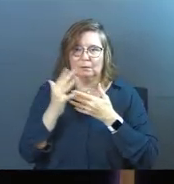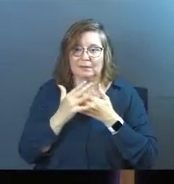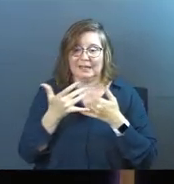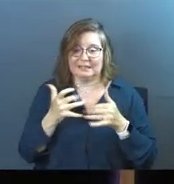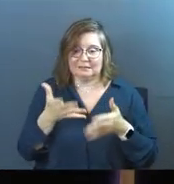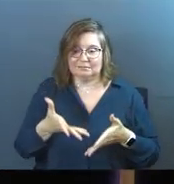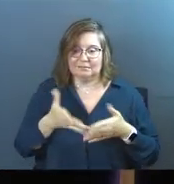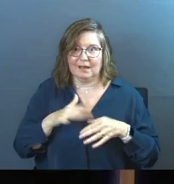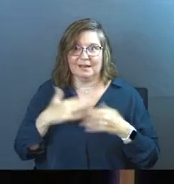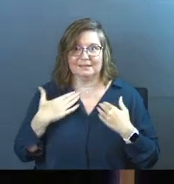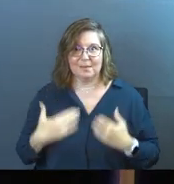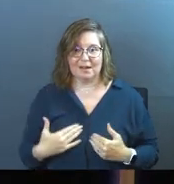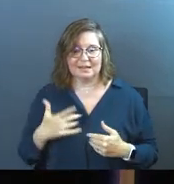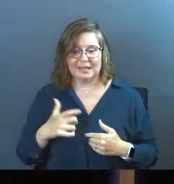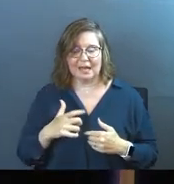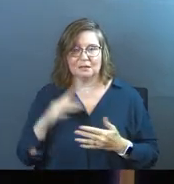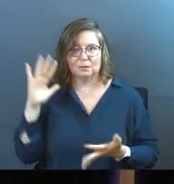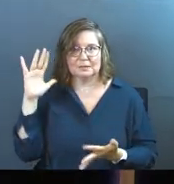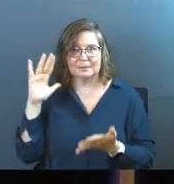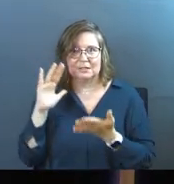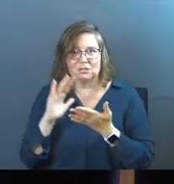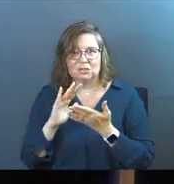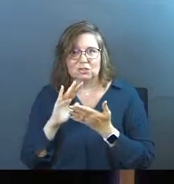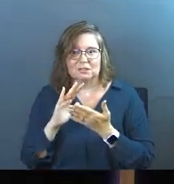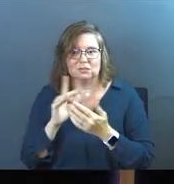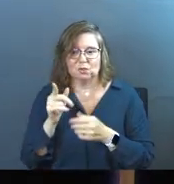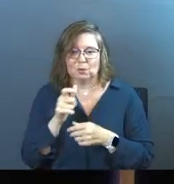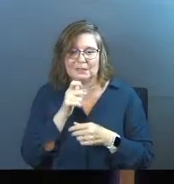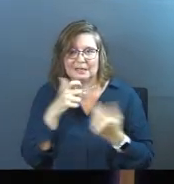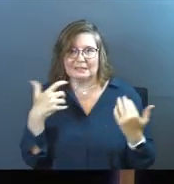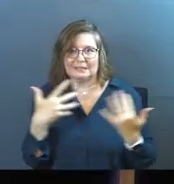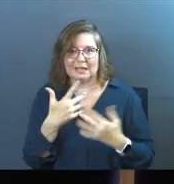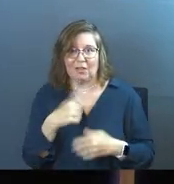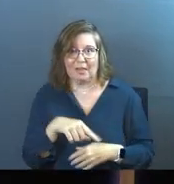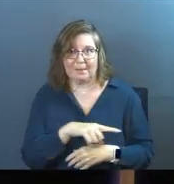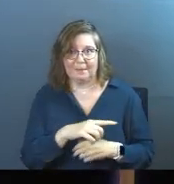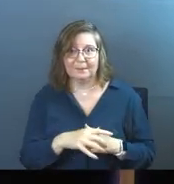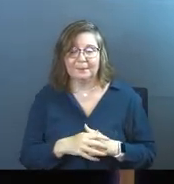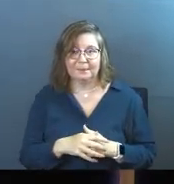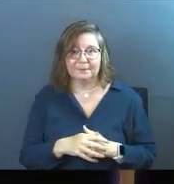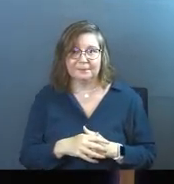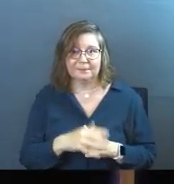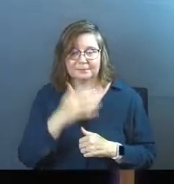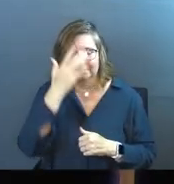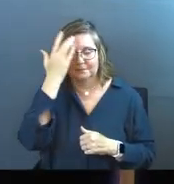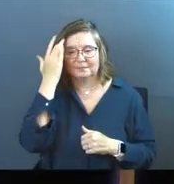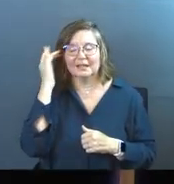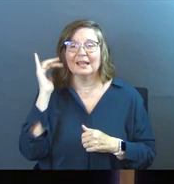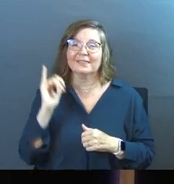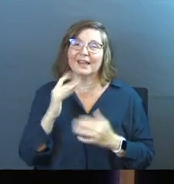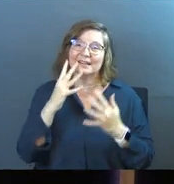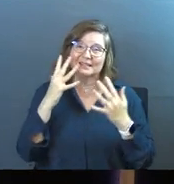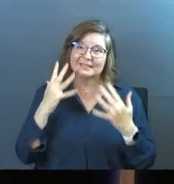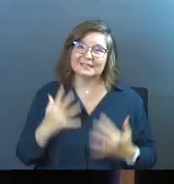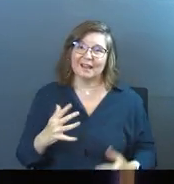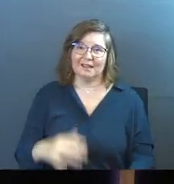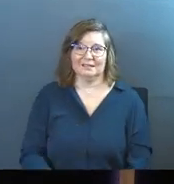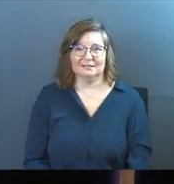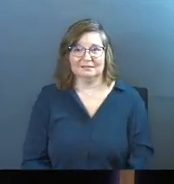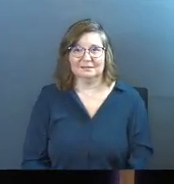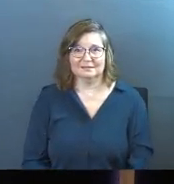body. He has to diminish it so that he doesn't scare them. And that's sad.